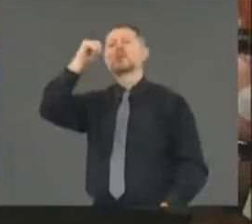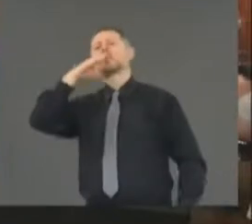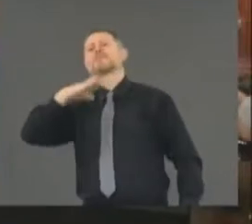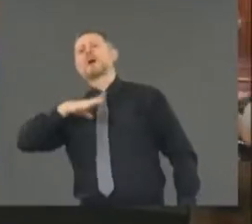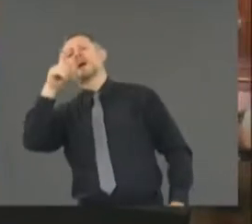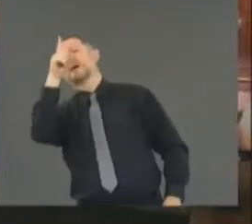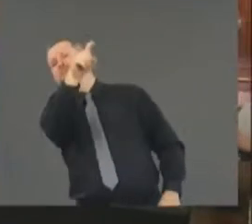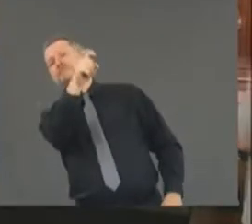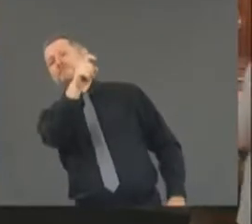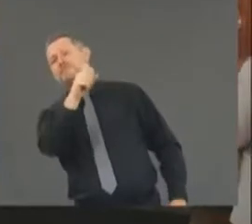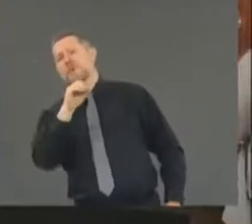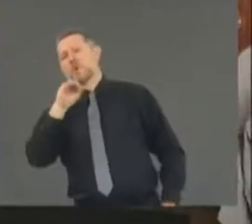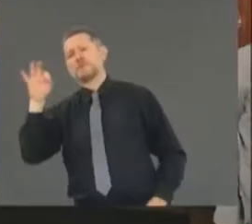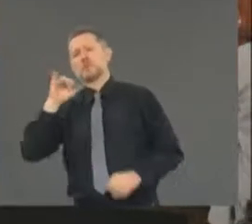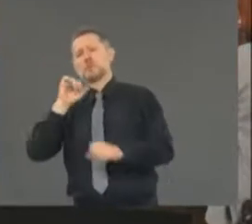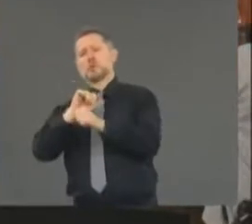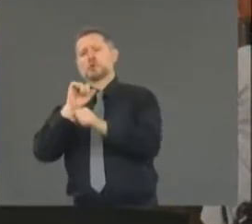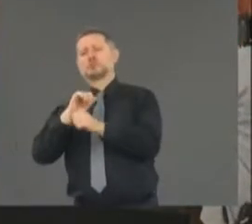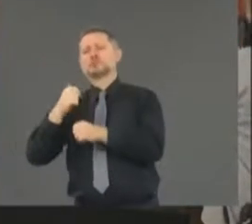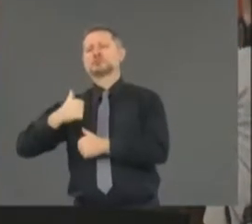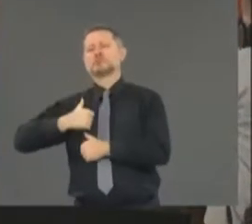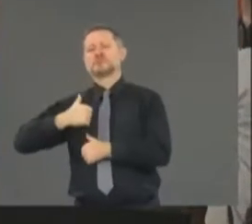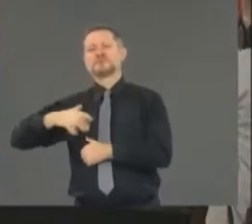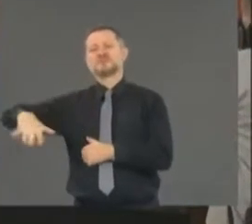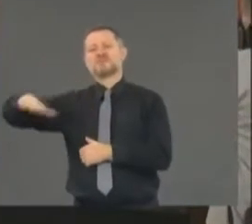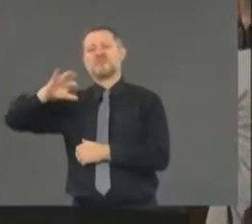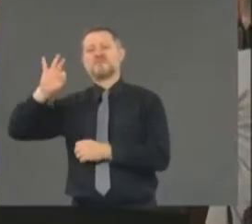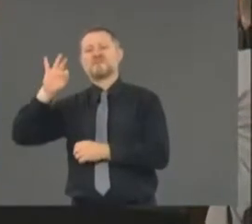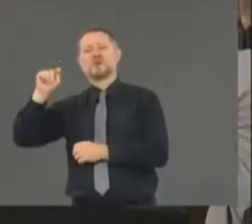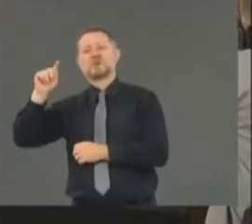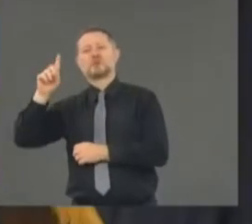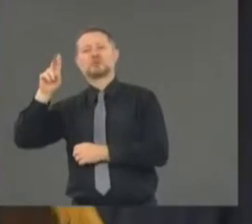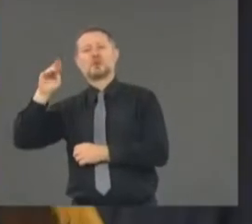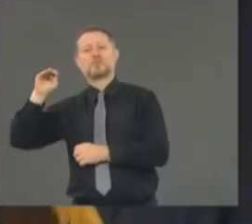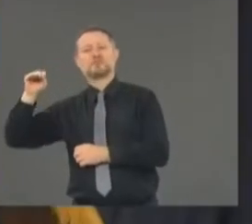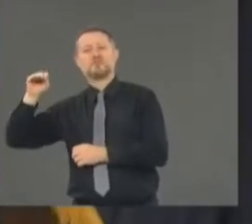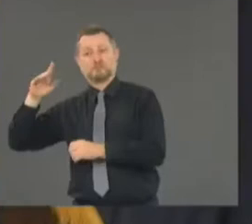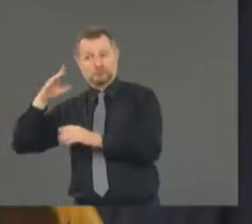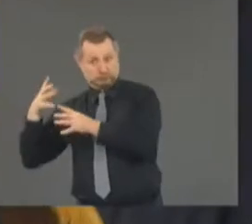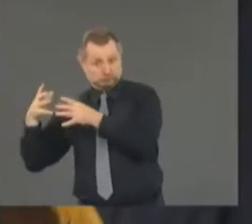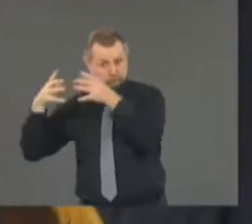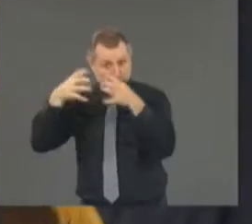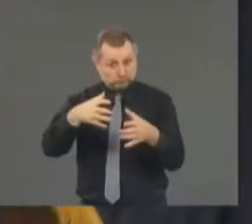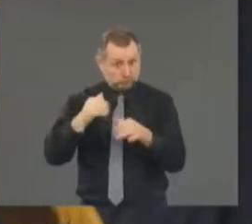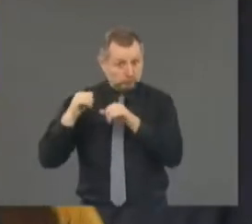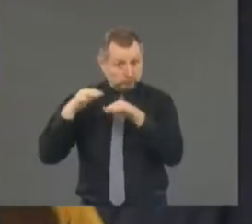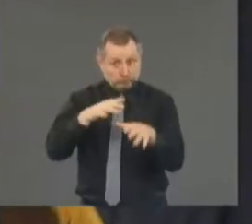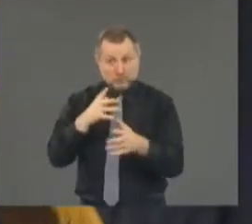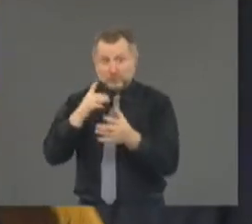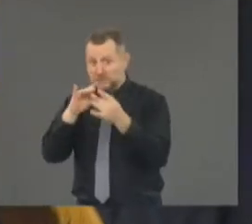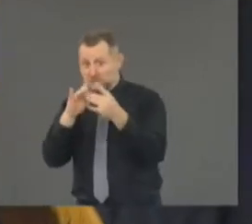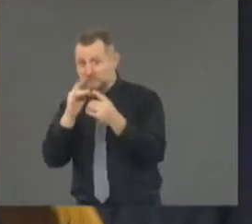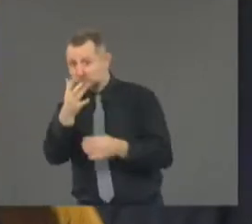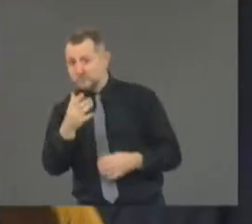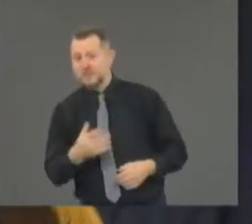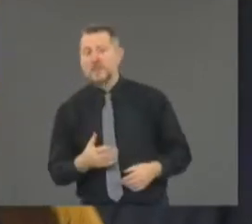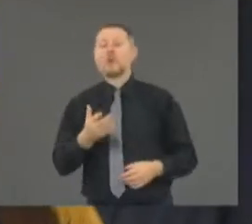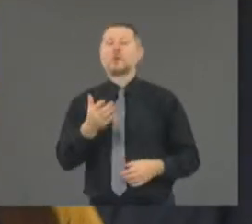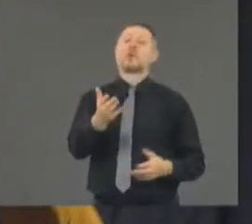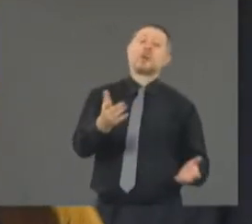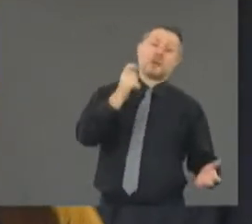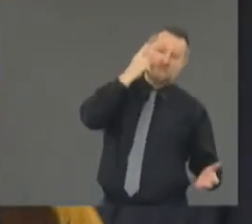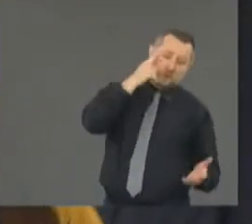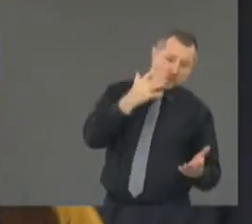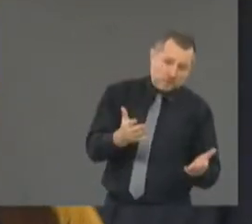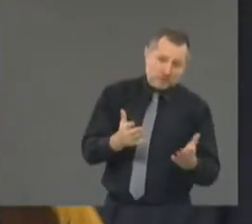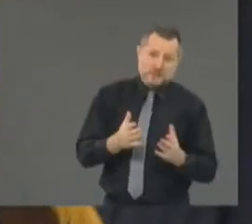to D.C. to help out law enforcement there, do you have a comment on that? how do you feel about that? Uh, well, yeah. I don't think you should